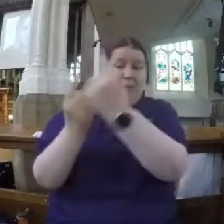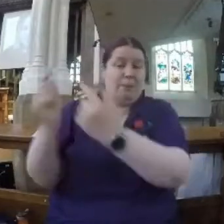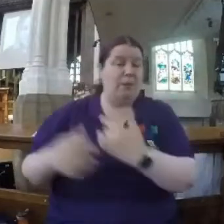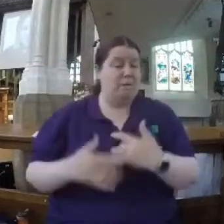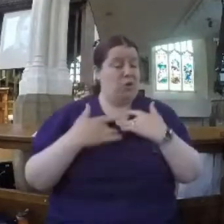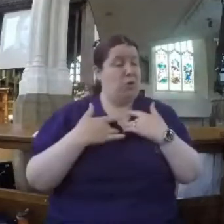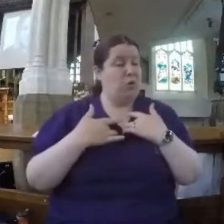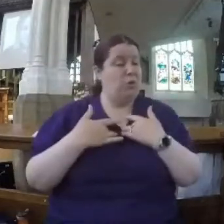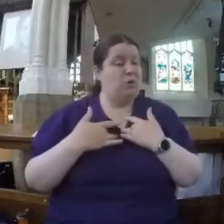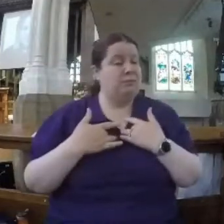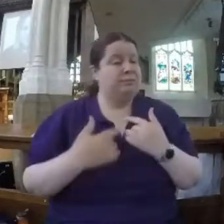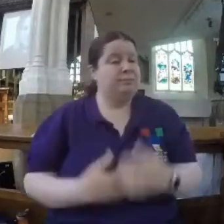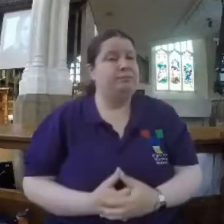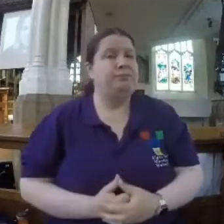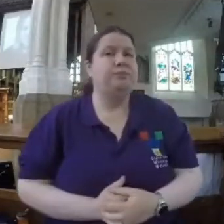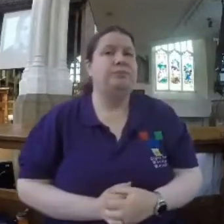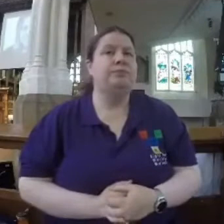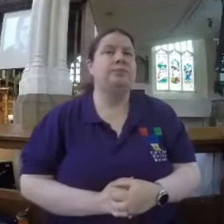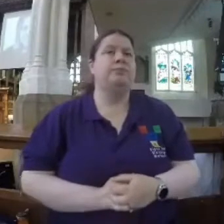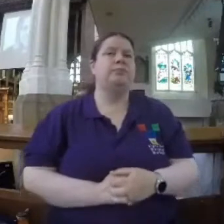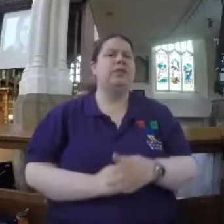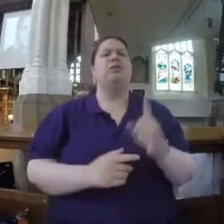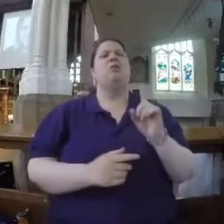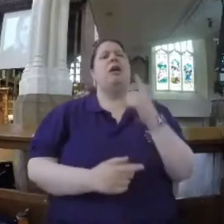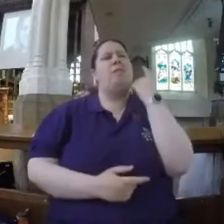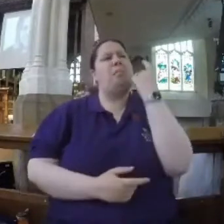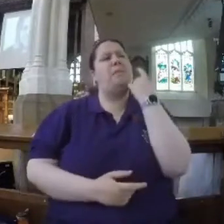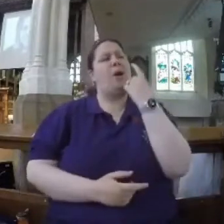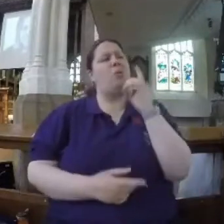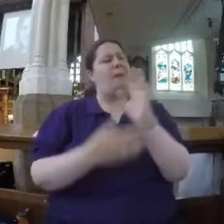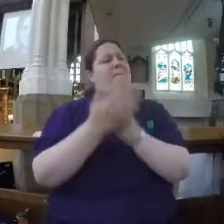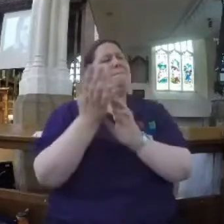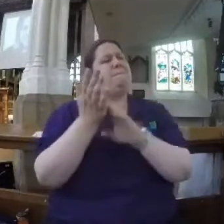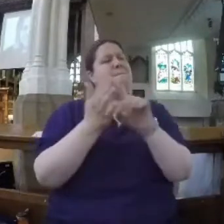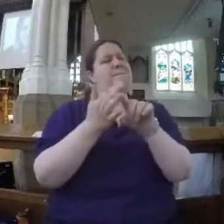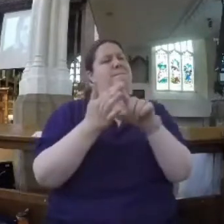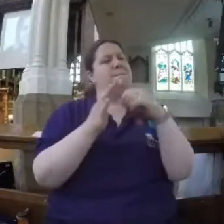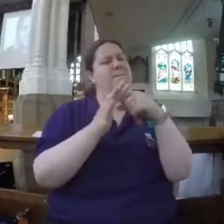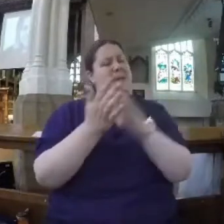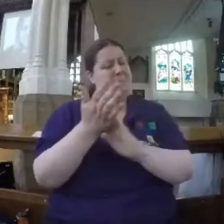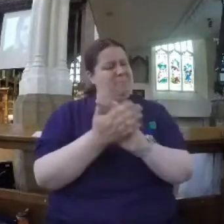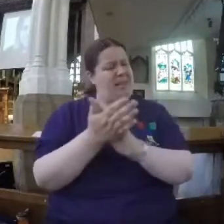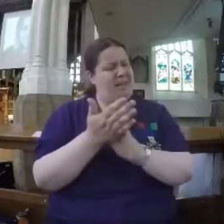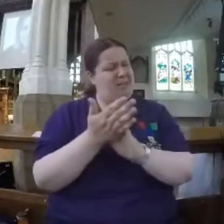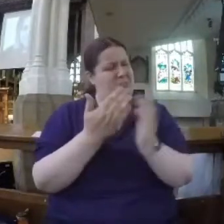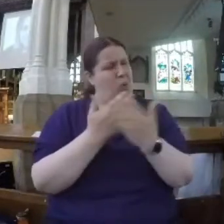isn't what being meek is about, let's start to think about what it does mean in a bit more depth.